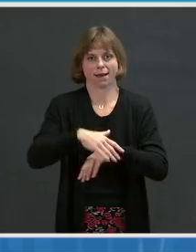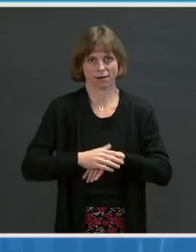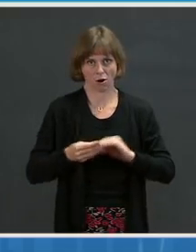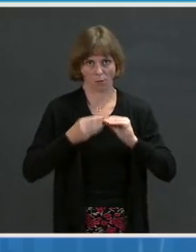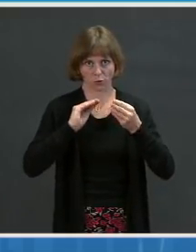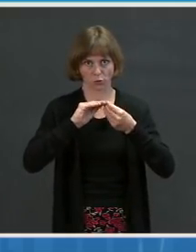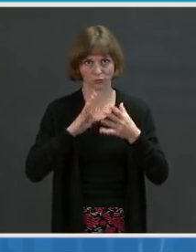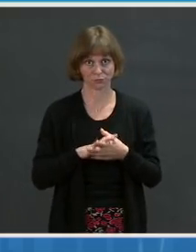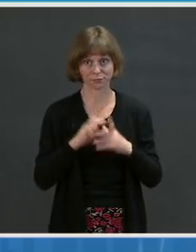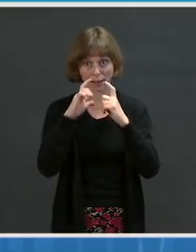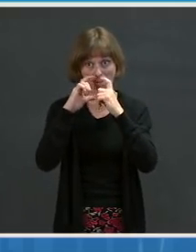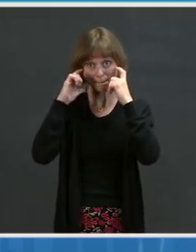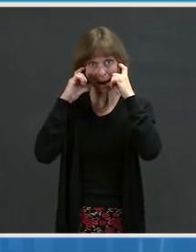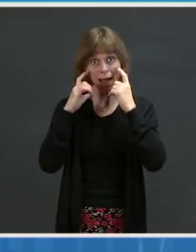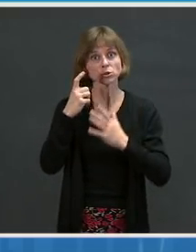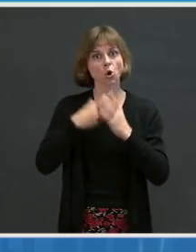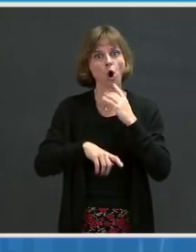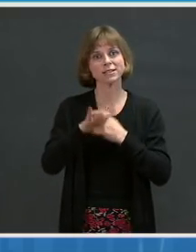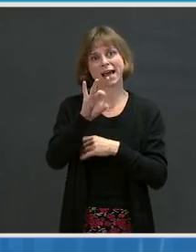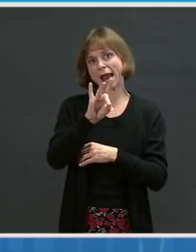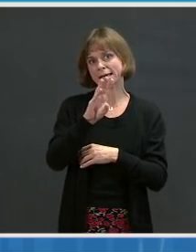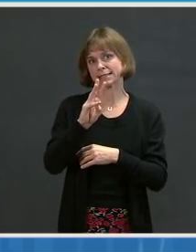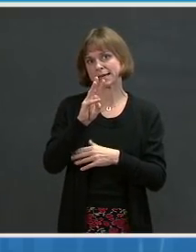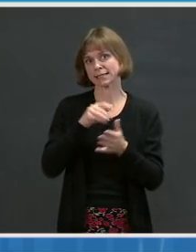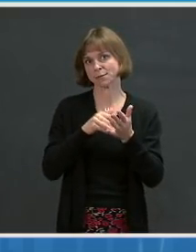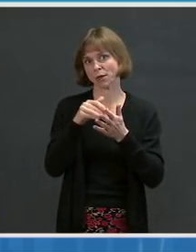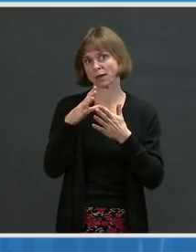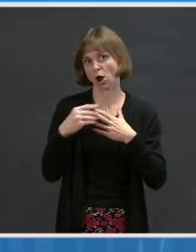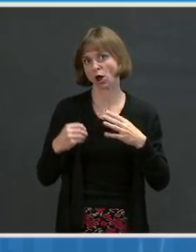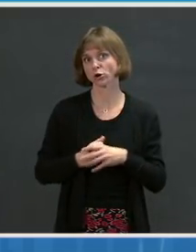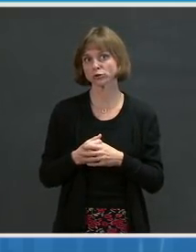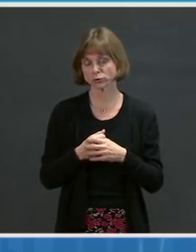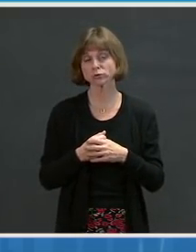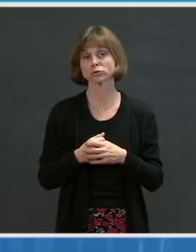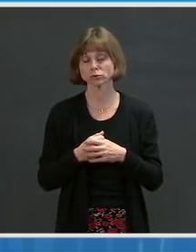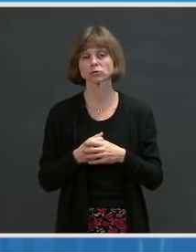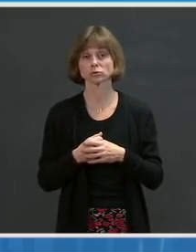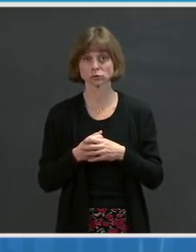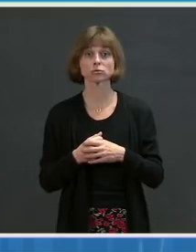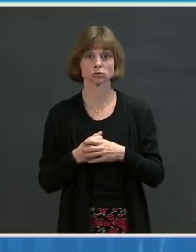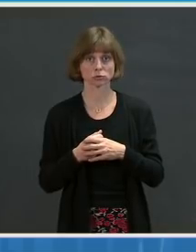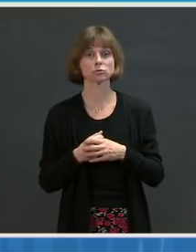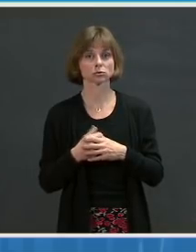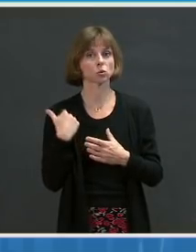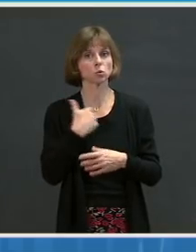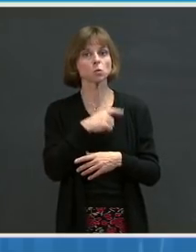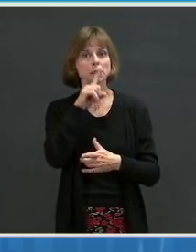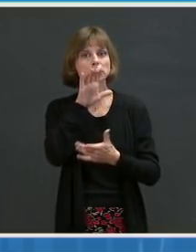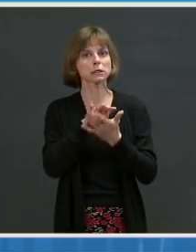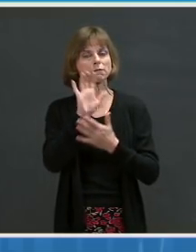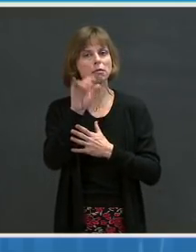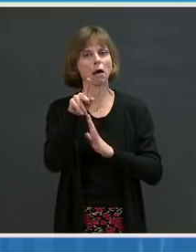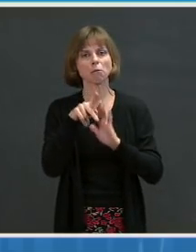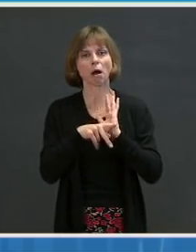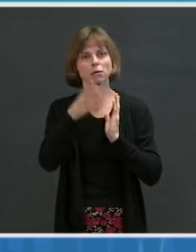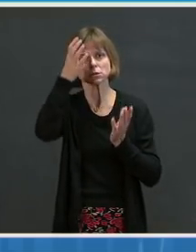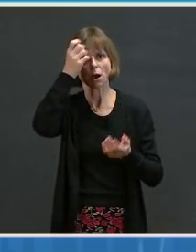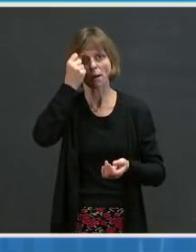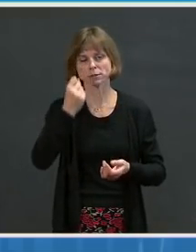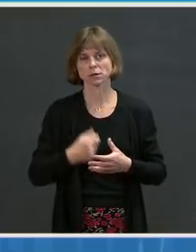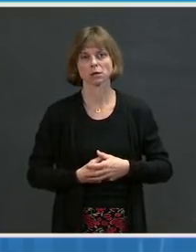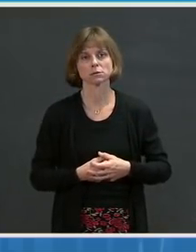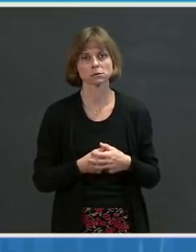million. And we really believe that this policy makes a lot of sense